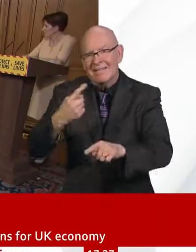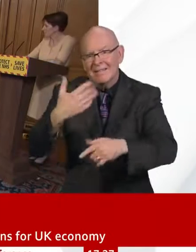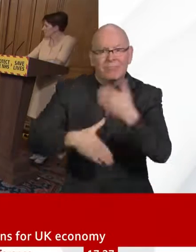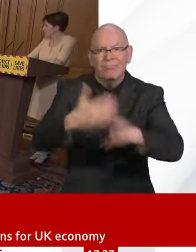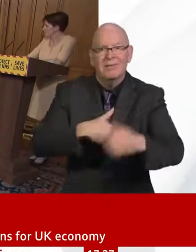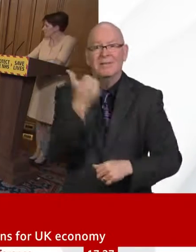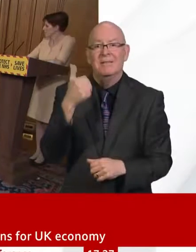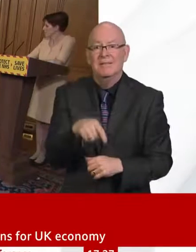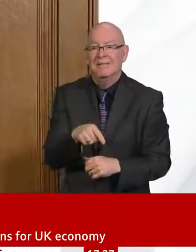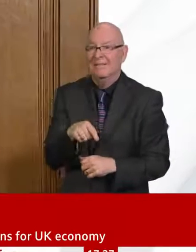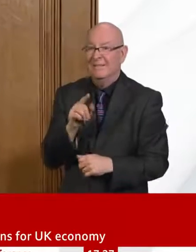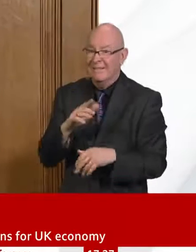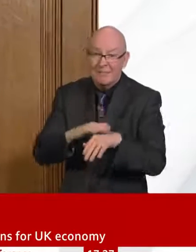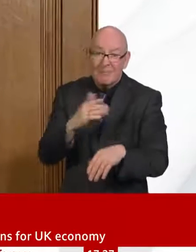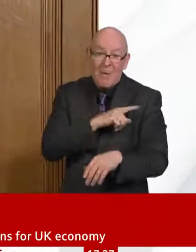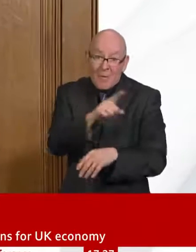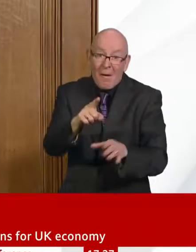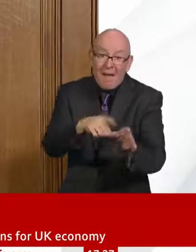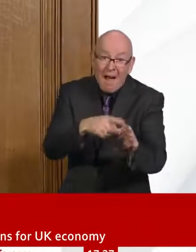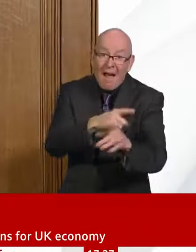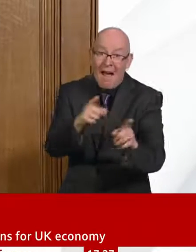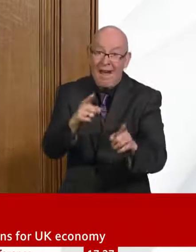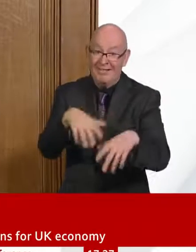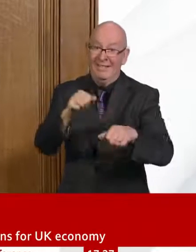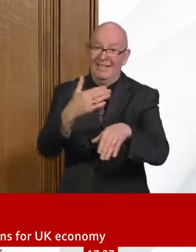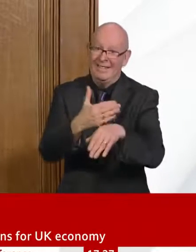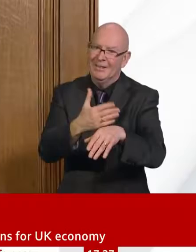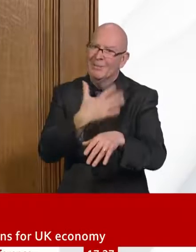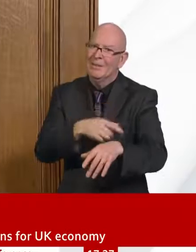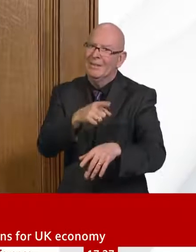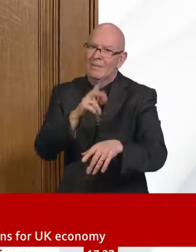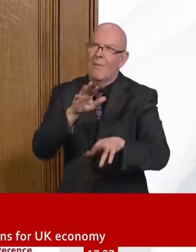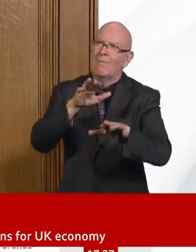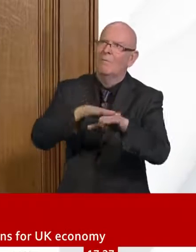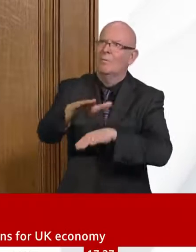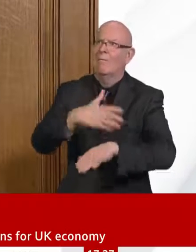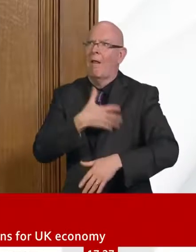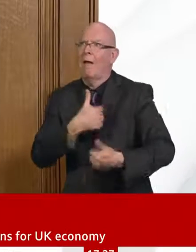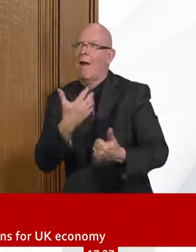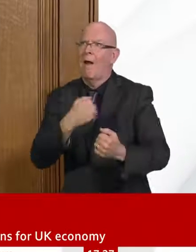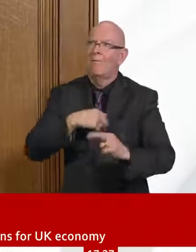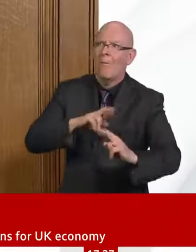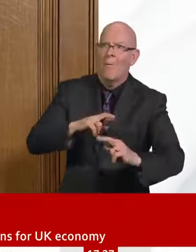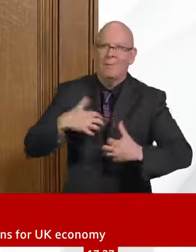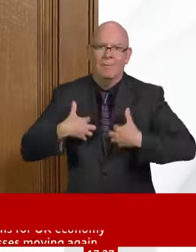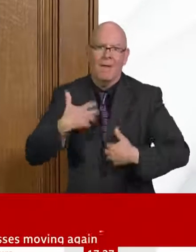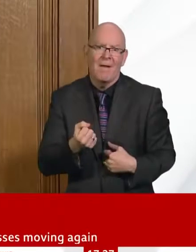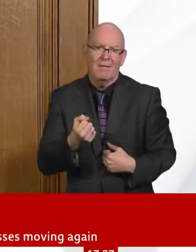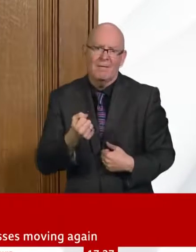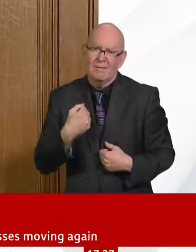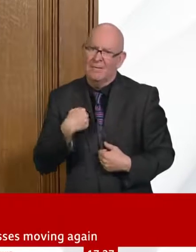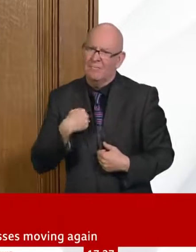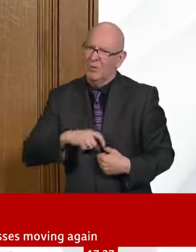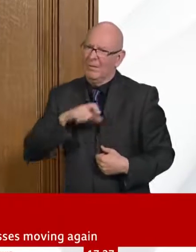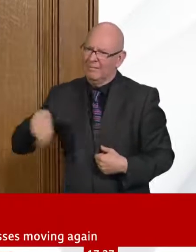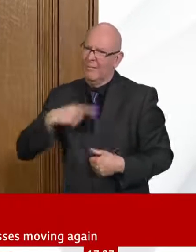care home infections. So the first thing I'd say is we take hospital acquired infections very seriously. We